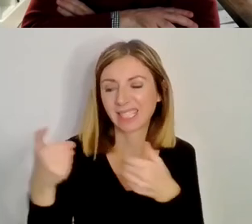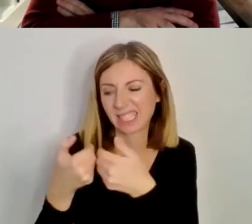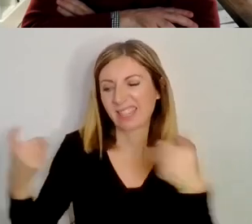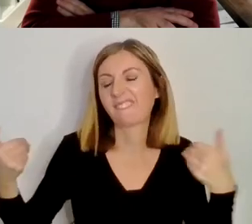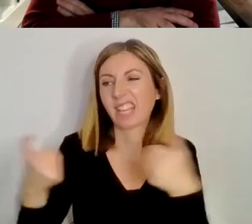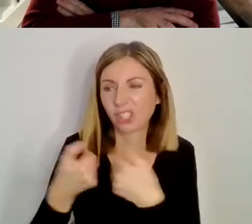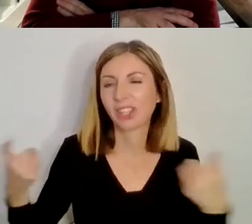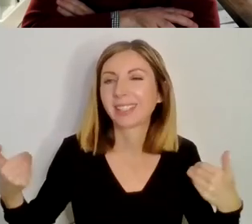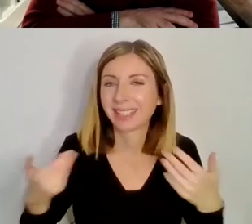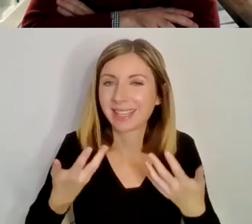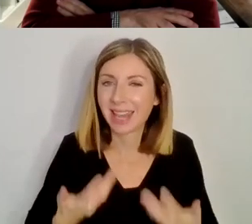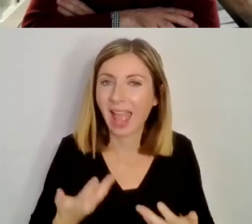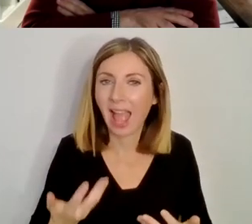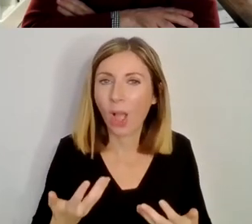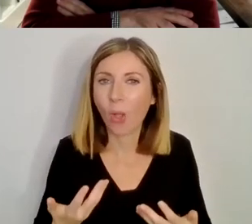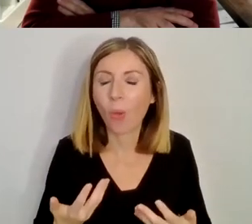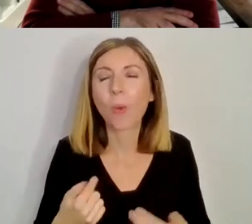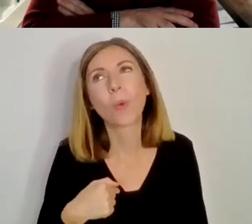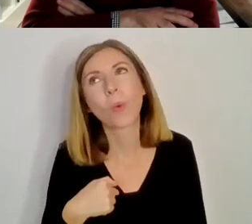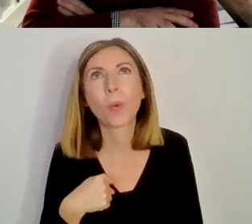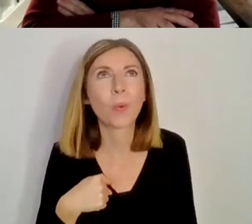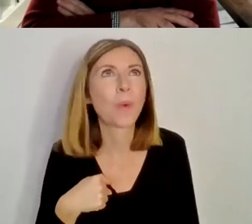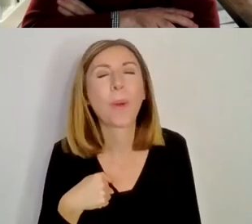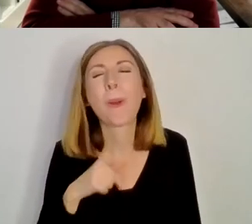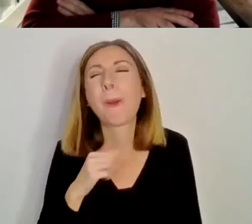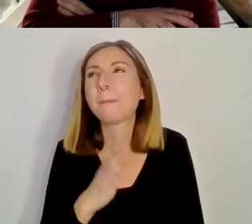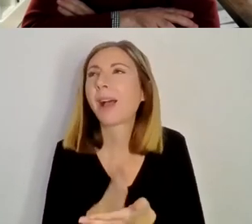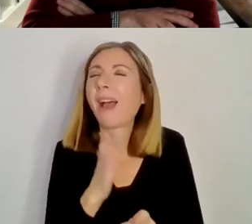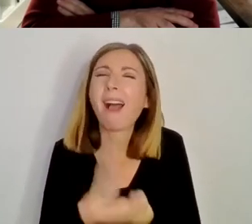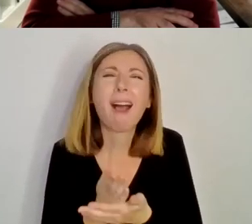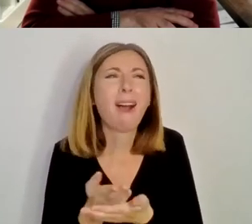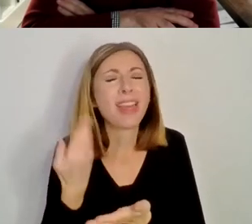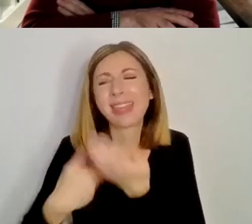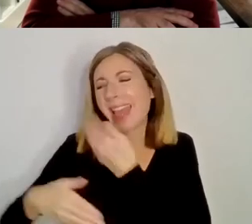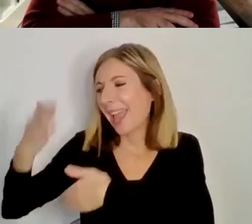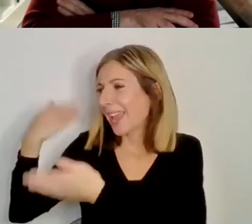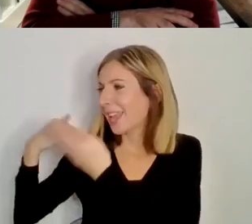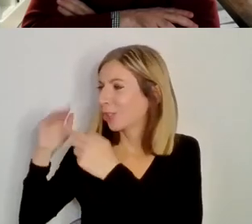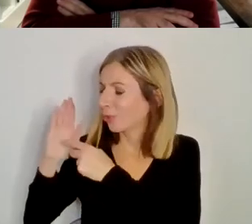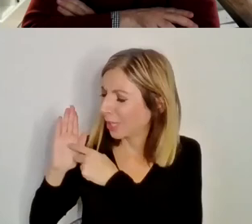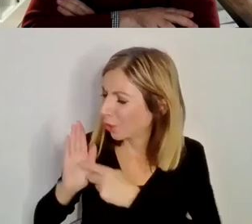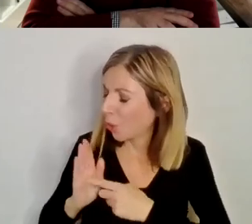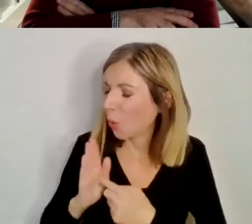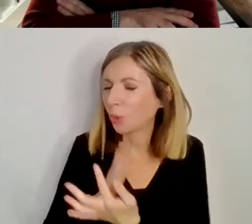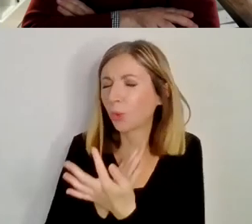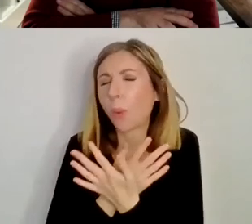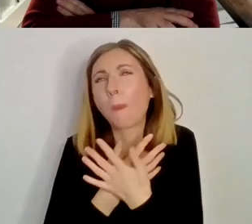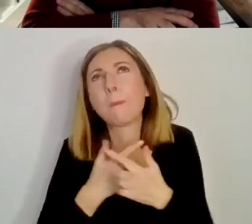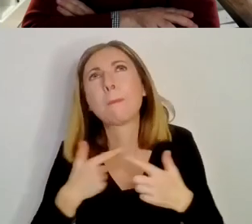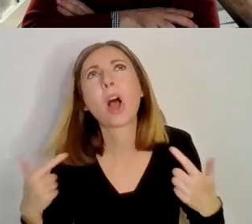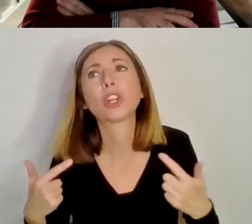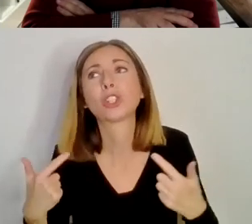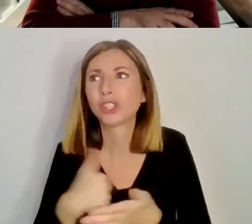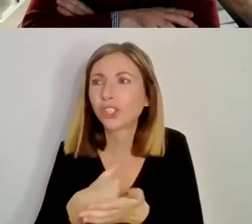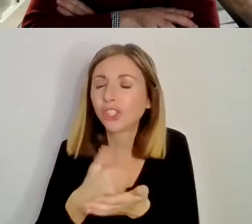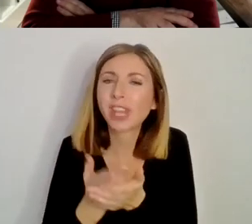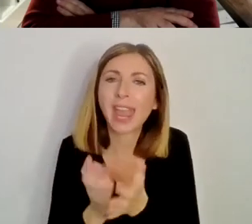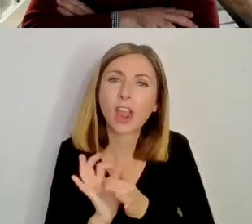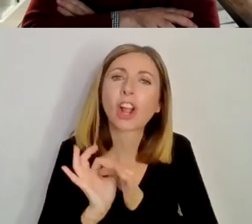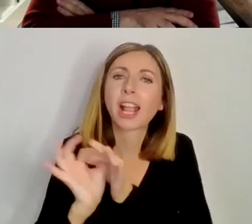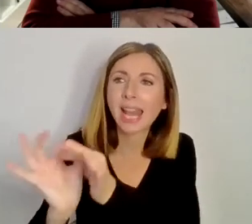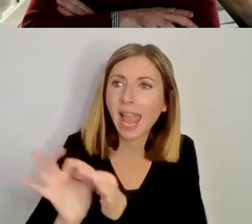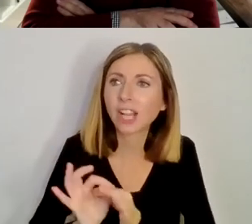um, you know, where this tells us there's so much shared history between these islands. And I think that's the thing that,